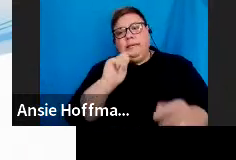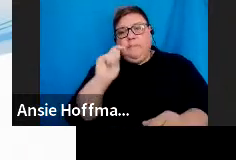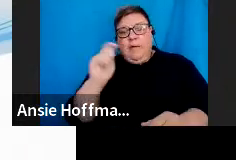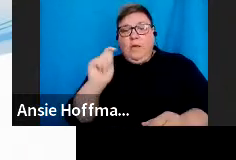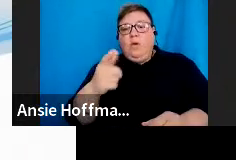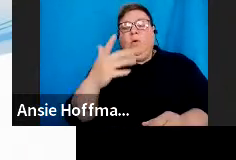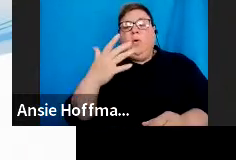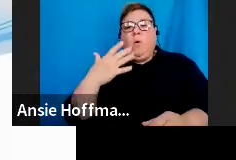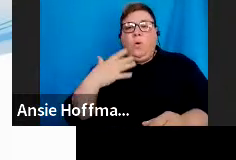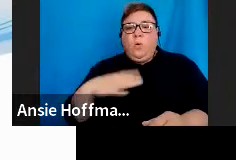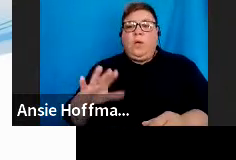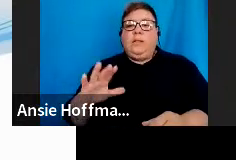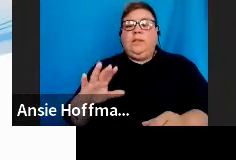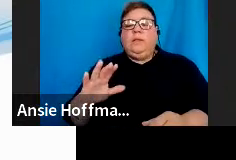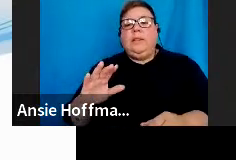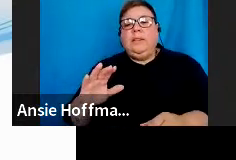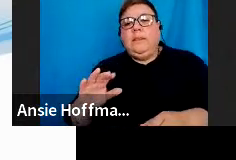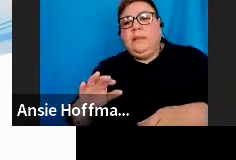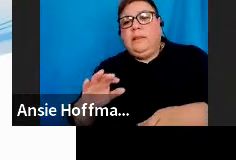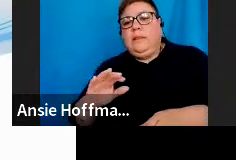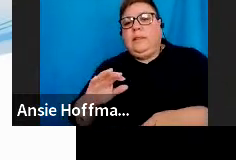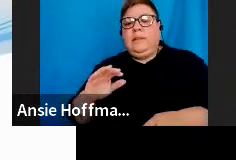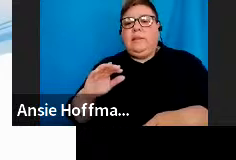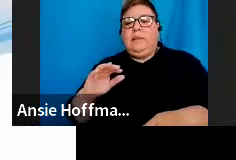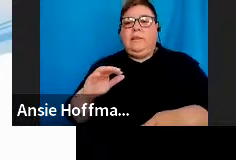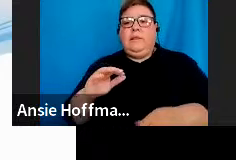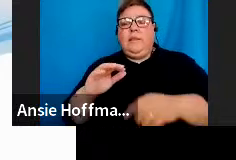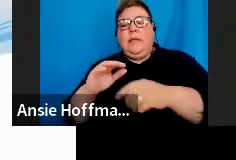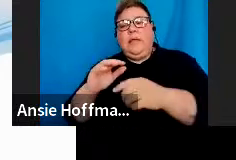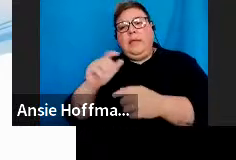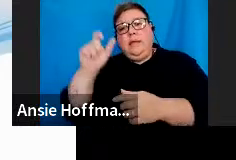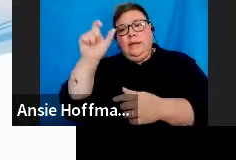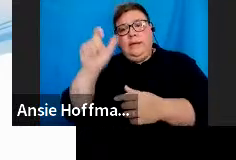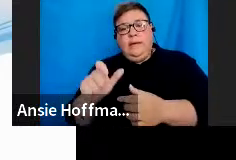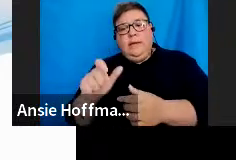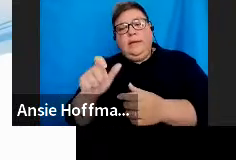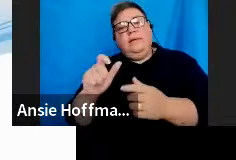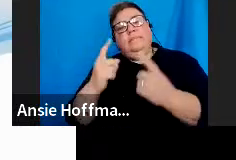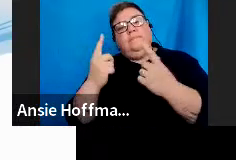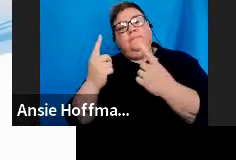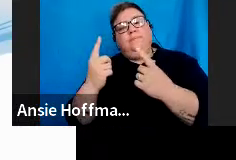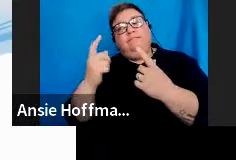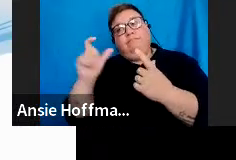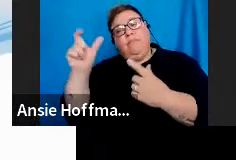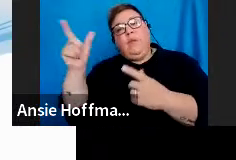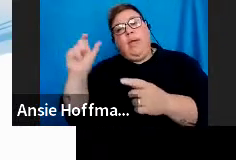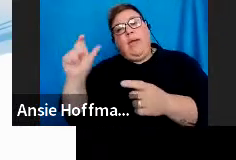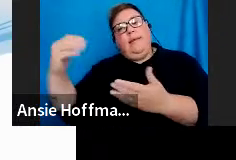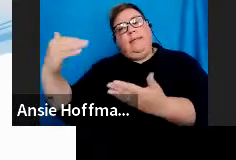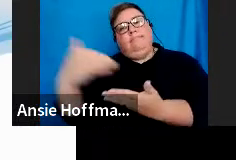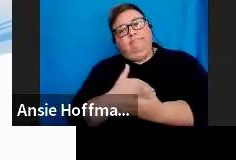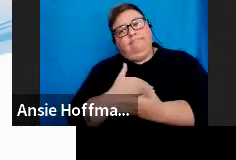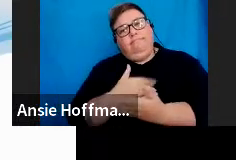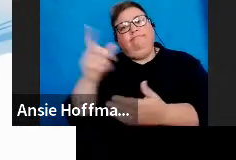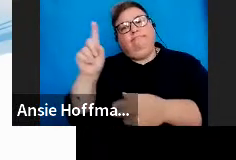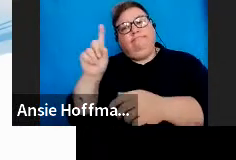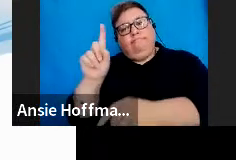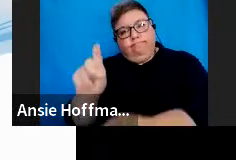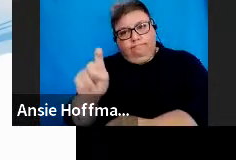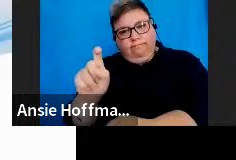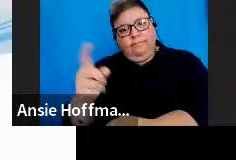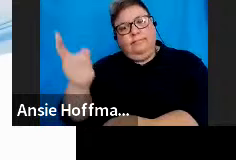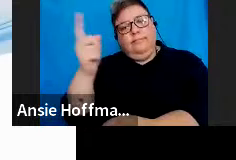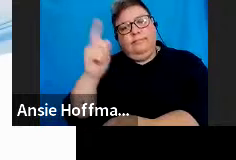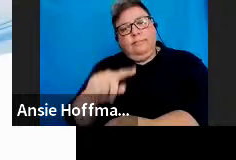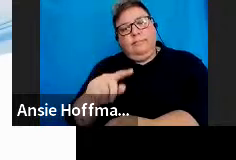be the default taxpayer every time you log into that portfolio on e-filing. Then you're going to click on set